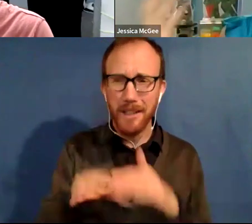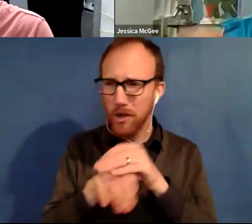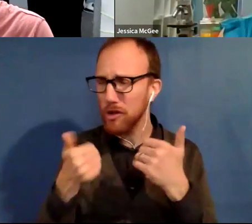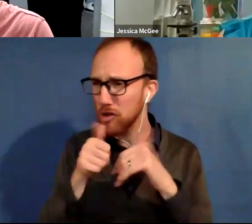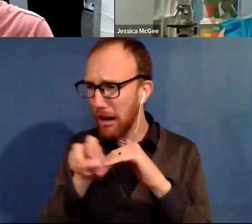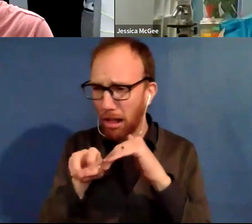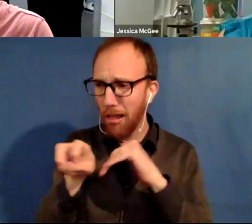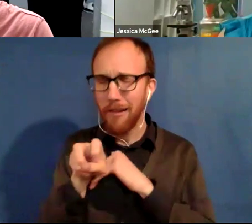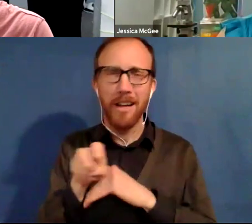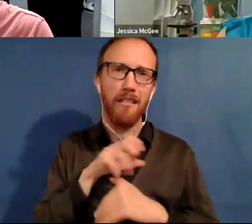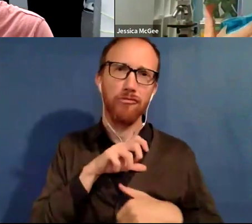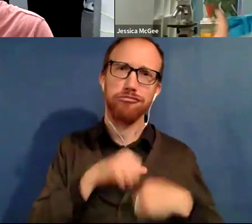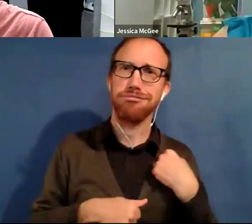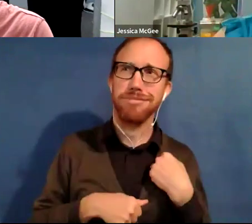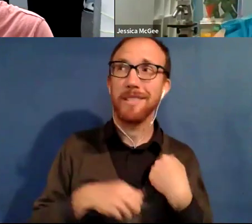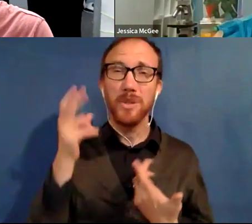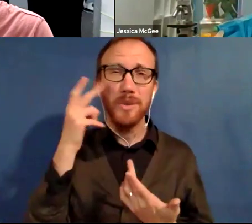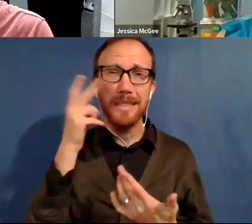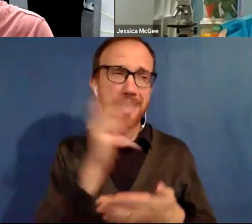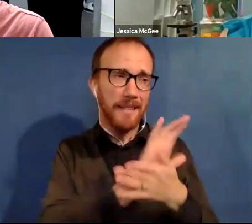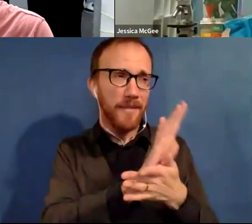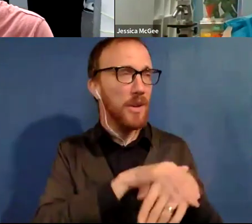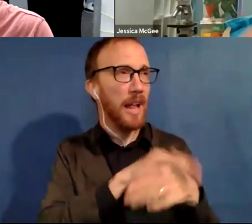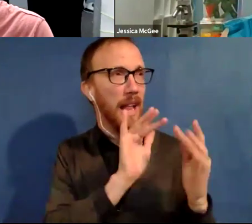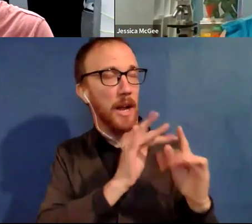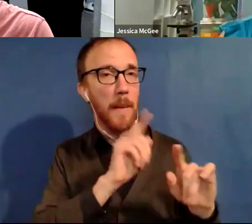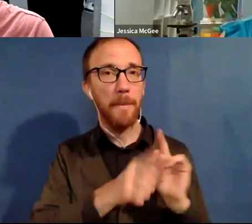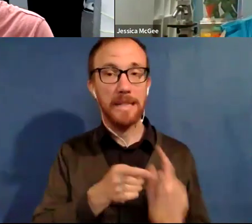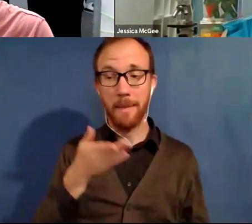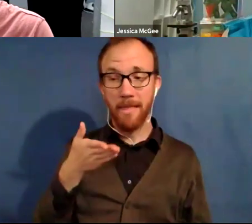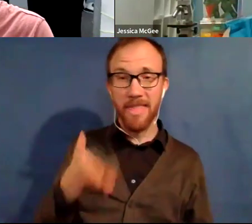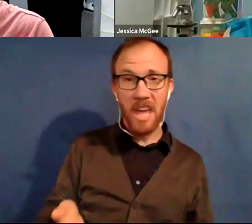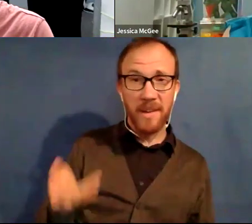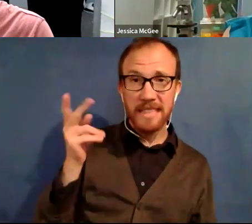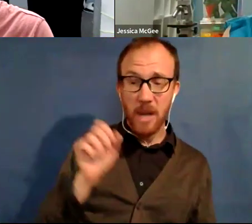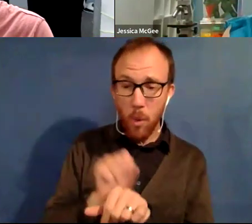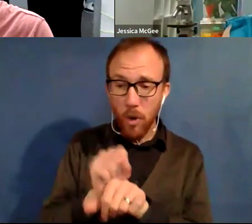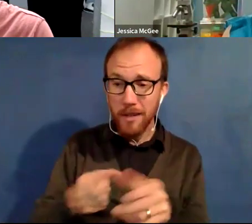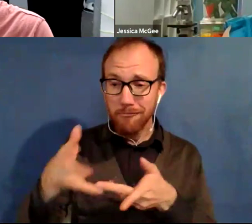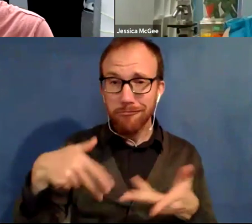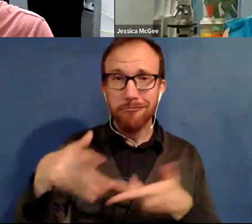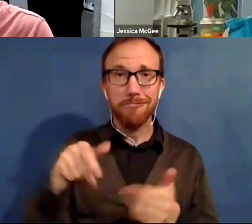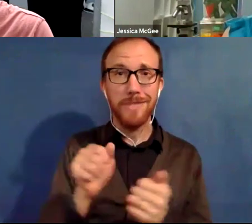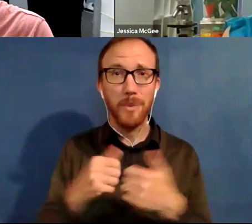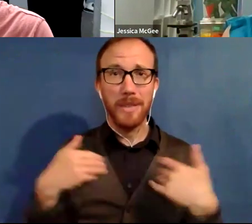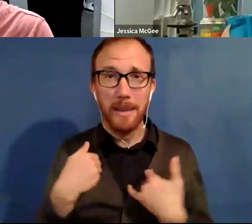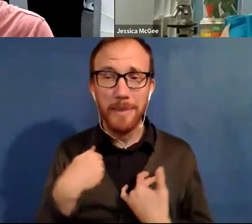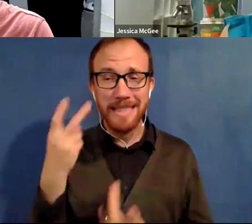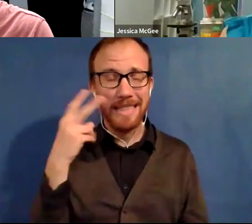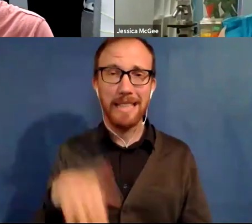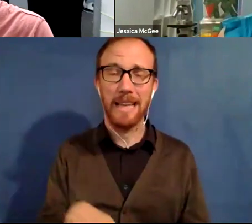see these viral videos online, but to be in the middle of it and to have worked with these creatures, it was just